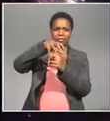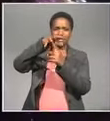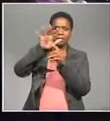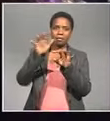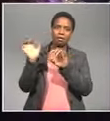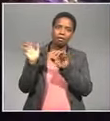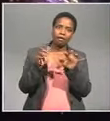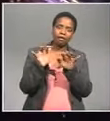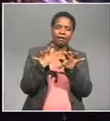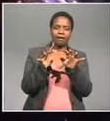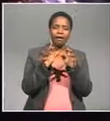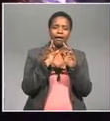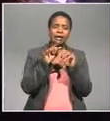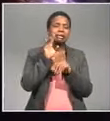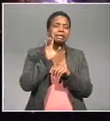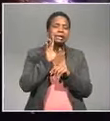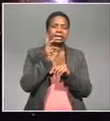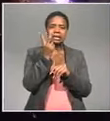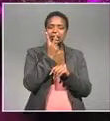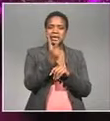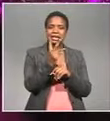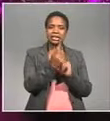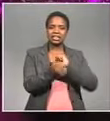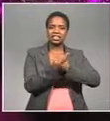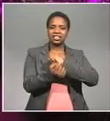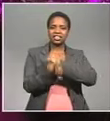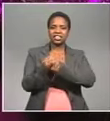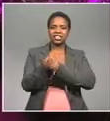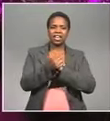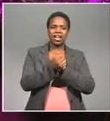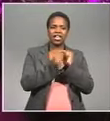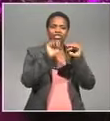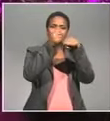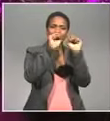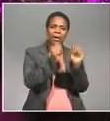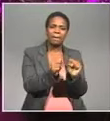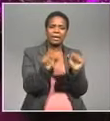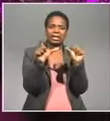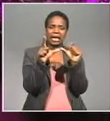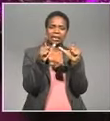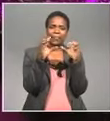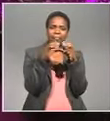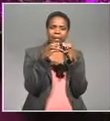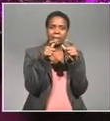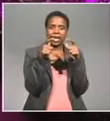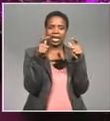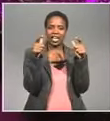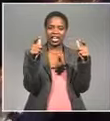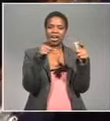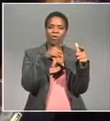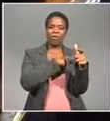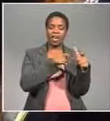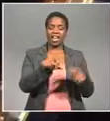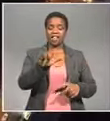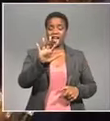been flocking To the small county To see the lanterns Which come in all Different shapes And sizes The new Chinese The Chinese